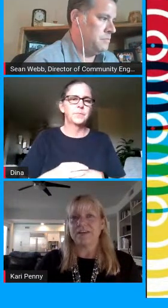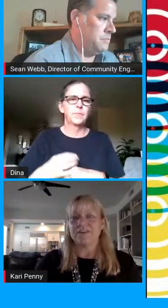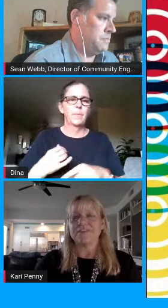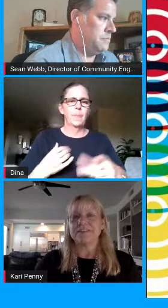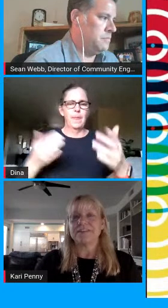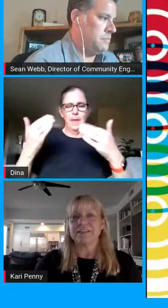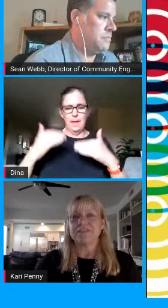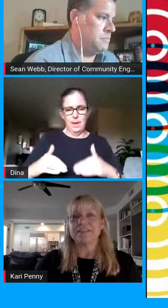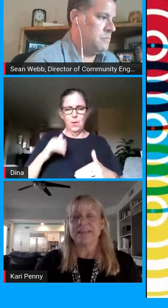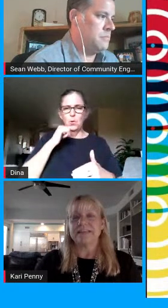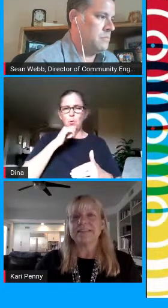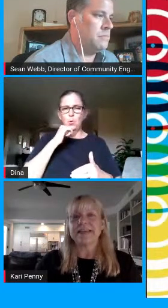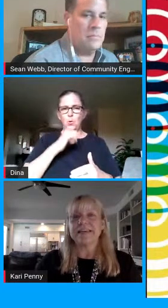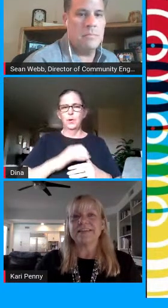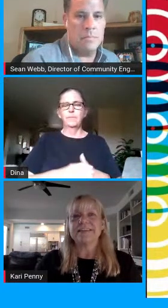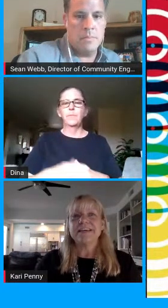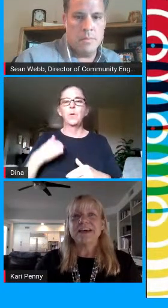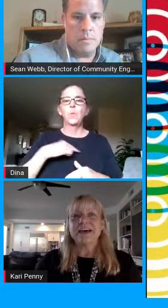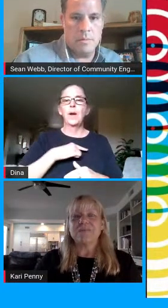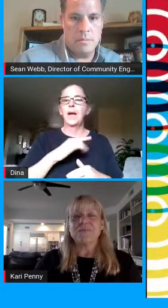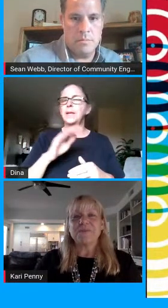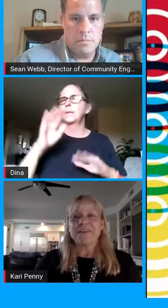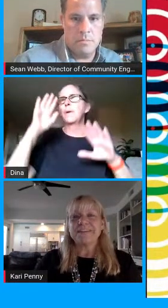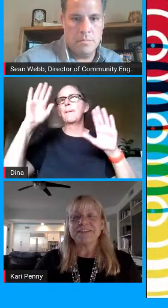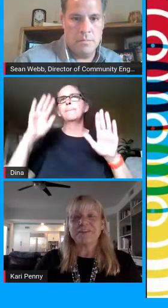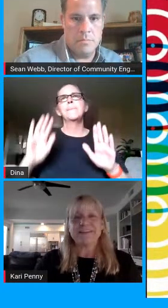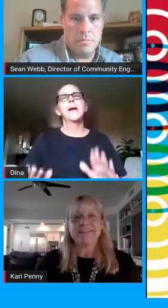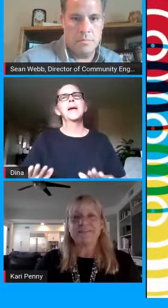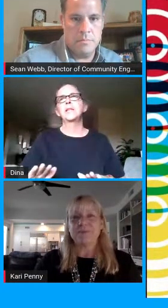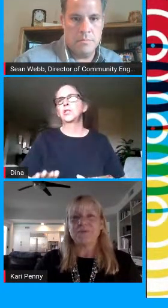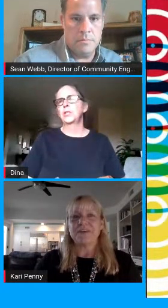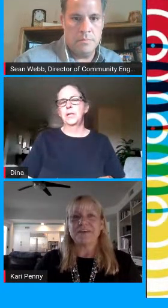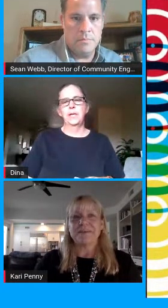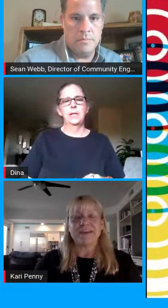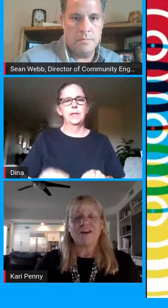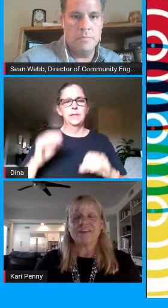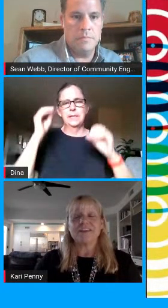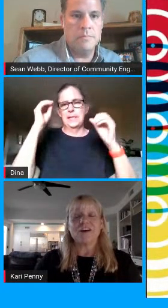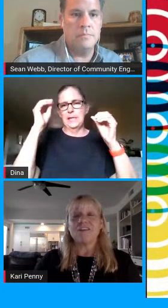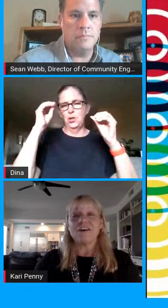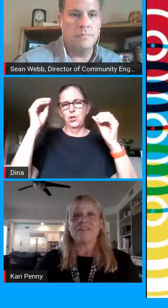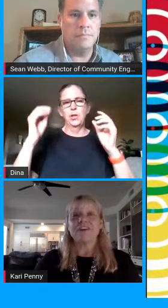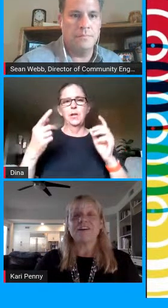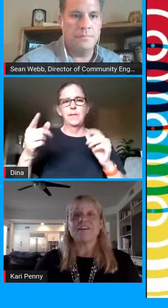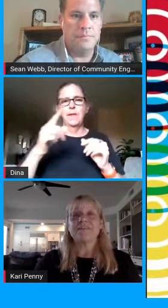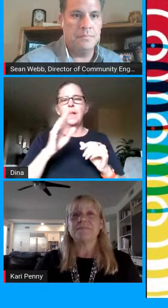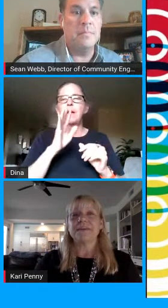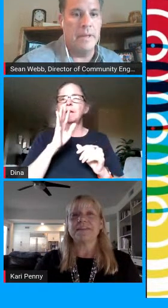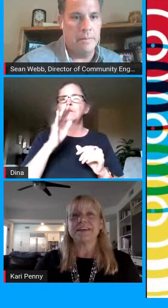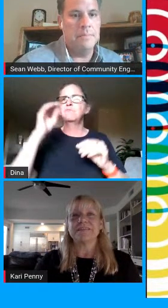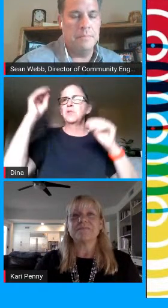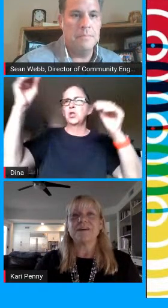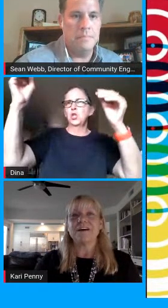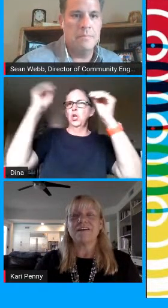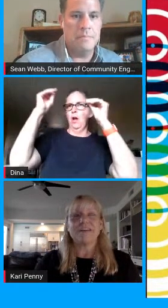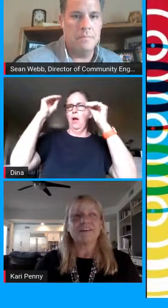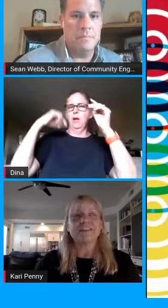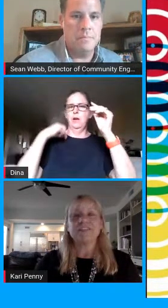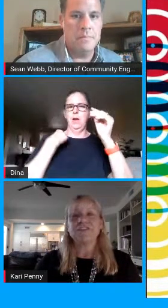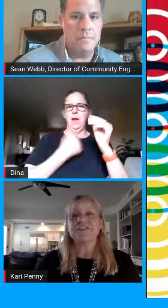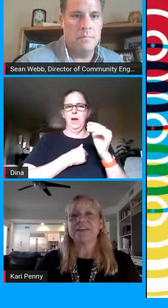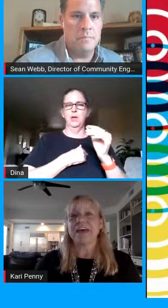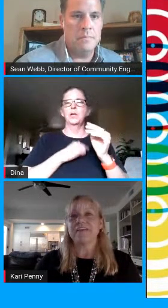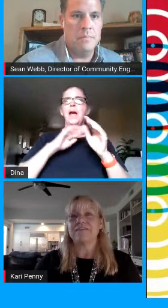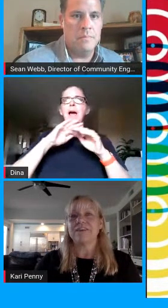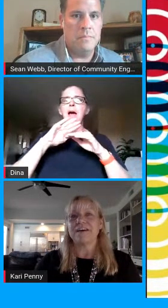educators in desert sands and um when we went into crisis mode um it caught us all off guard but um our